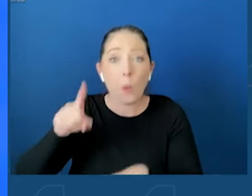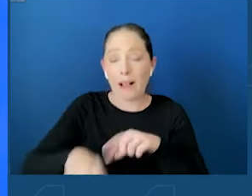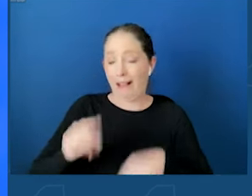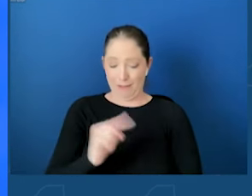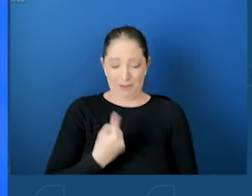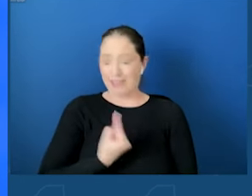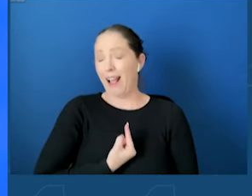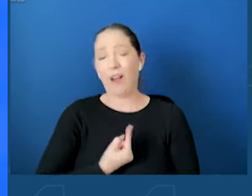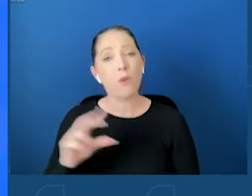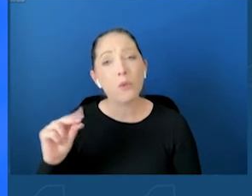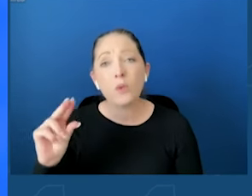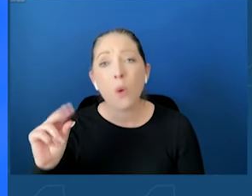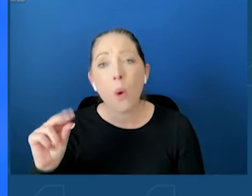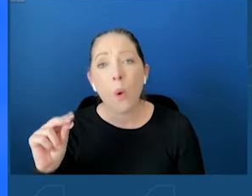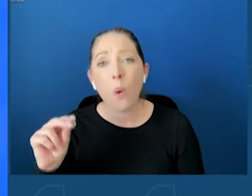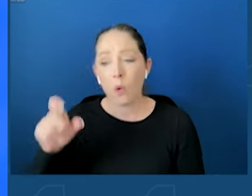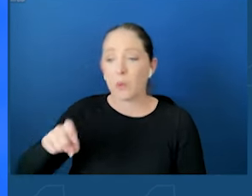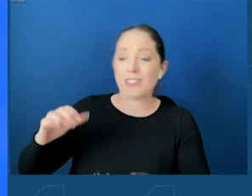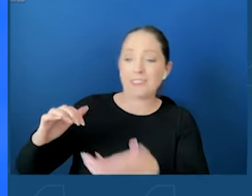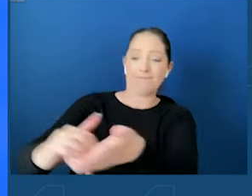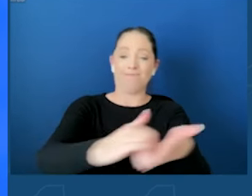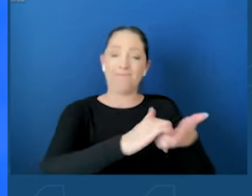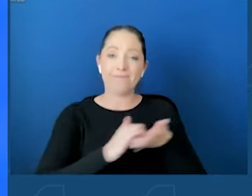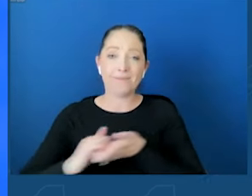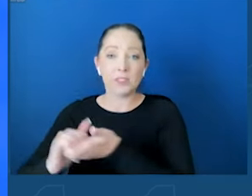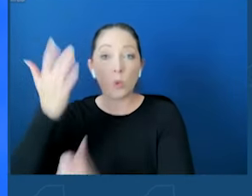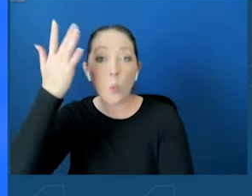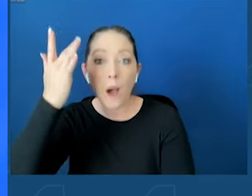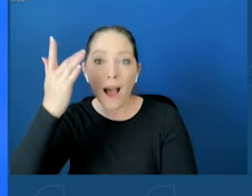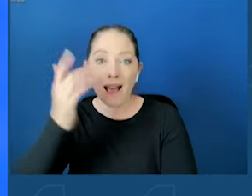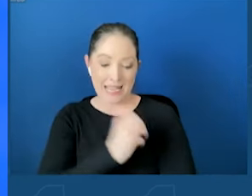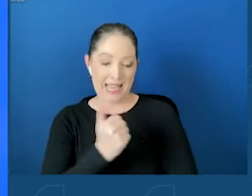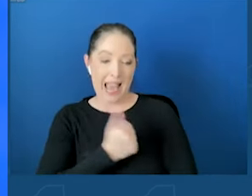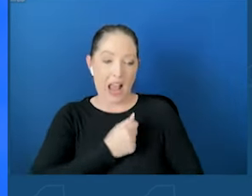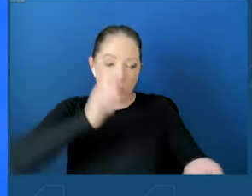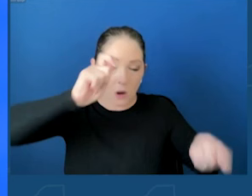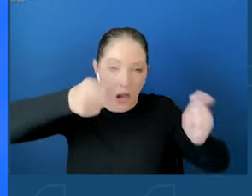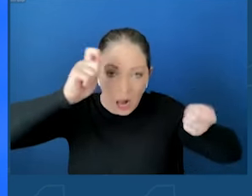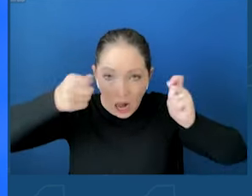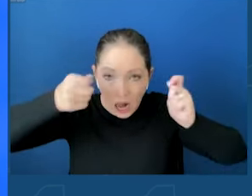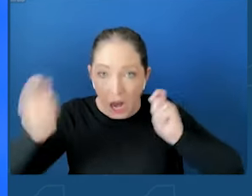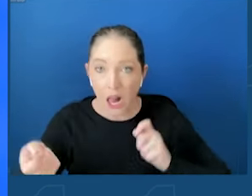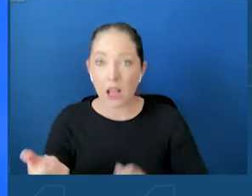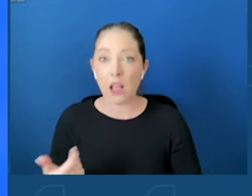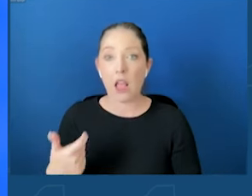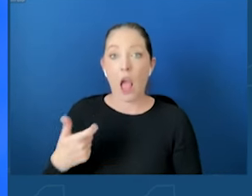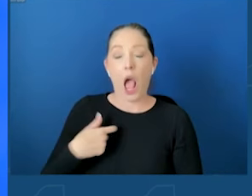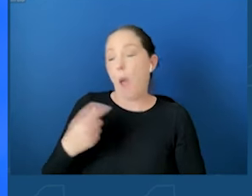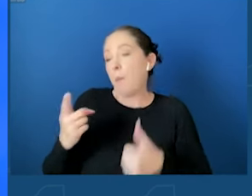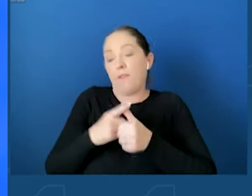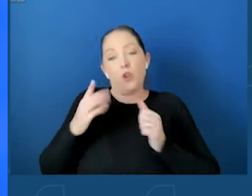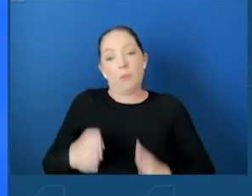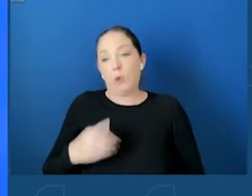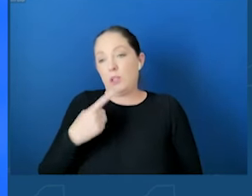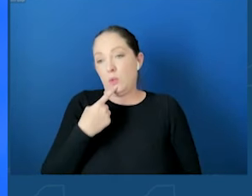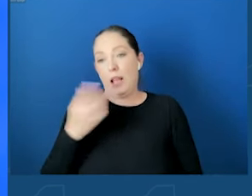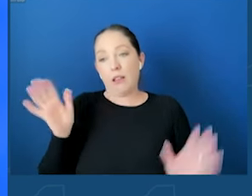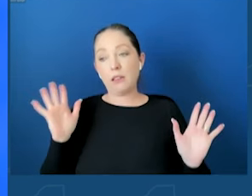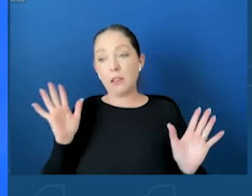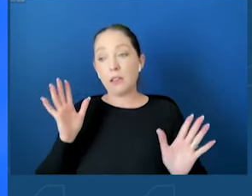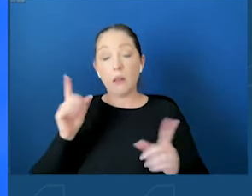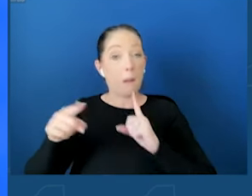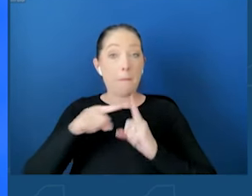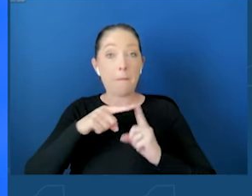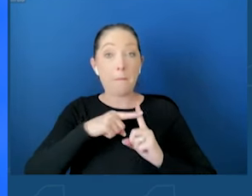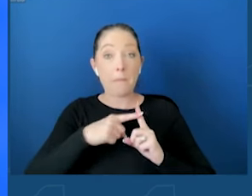changing people's attitudes. And I'll be the one of the first to say there are many, many positive benefits to social